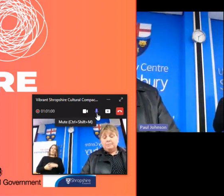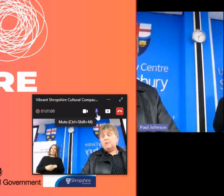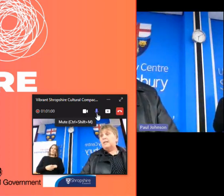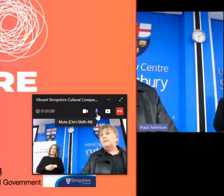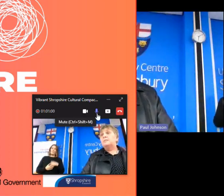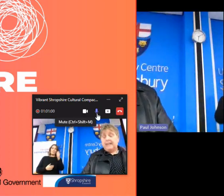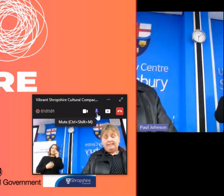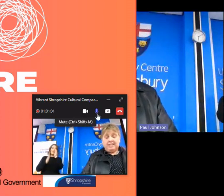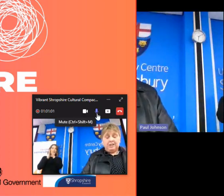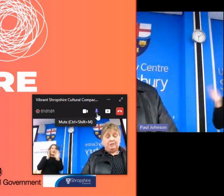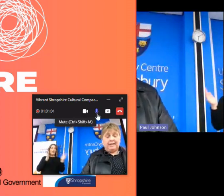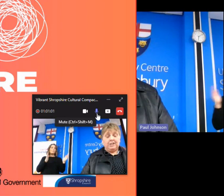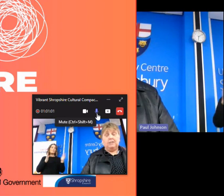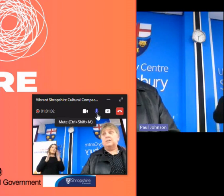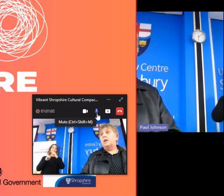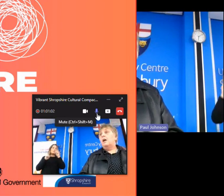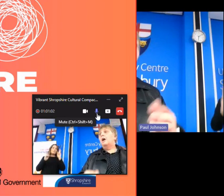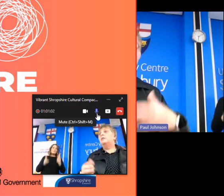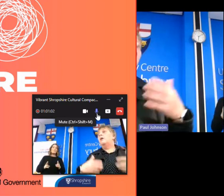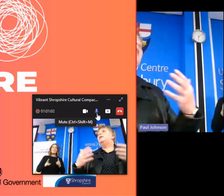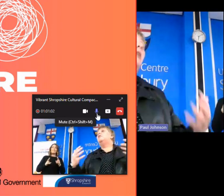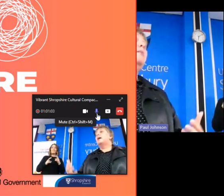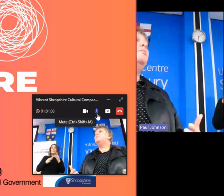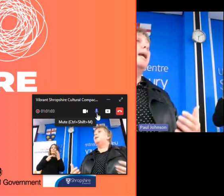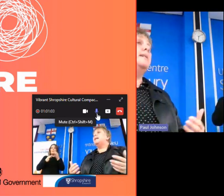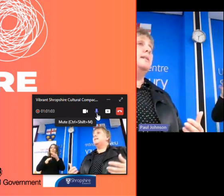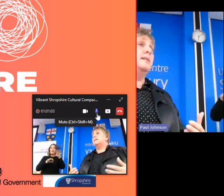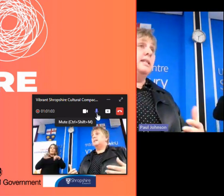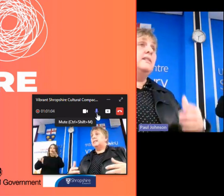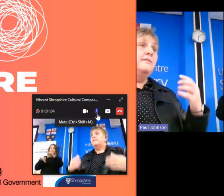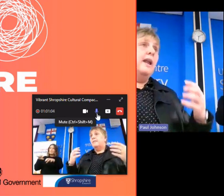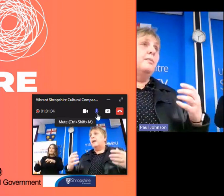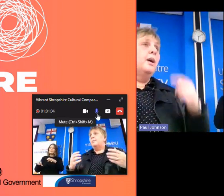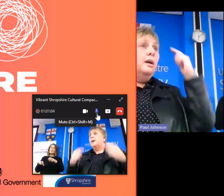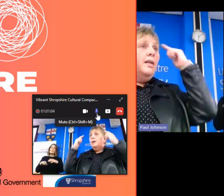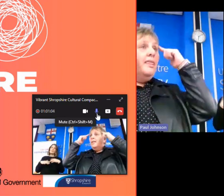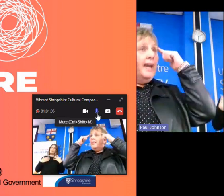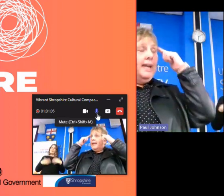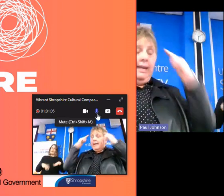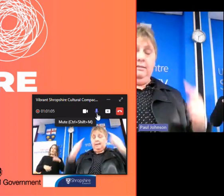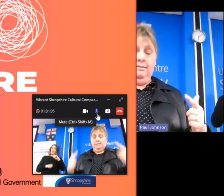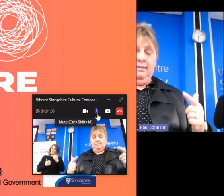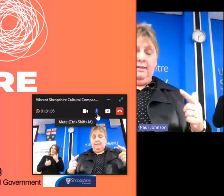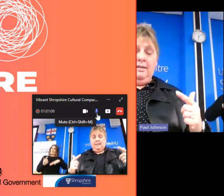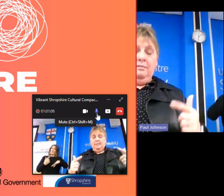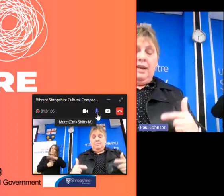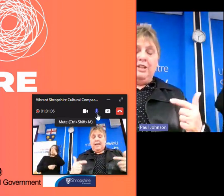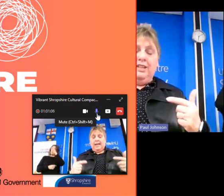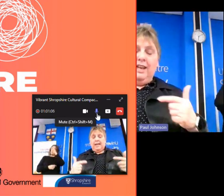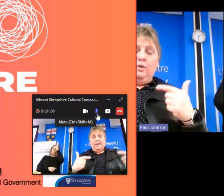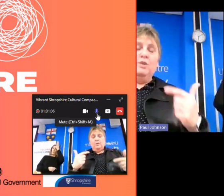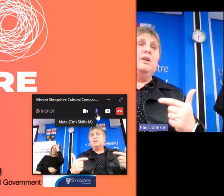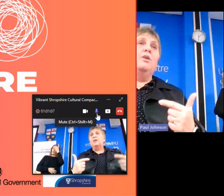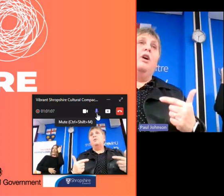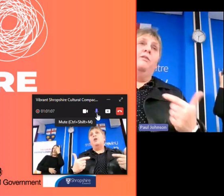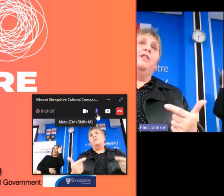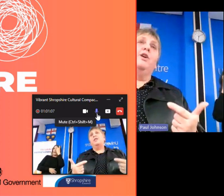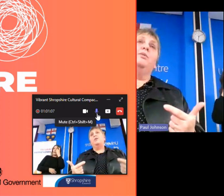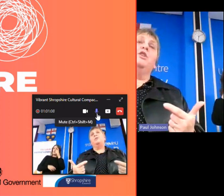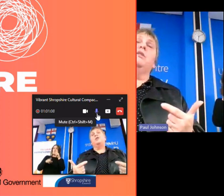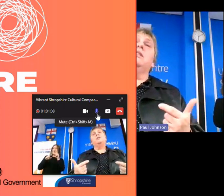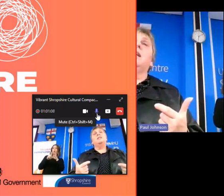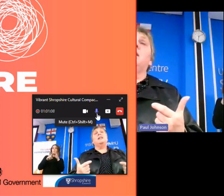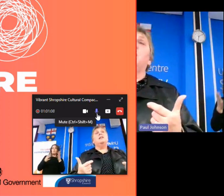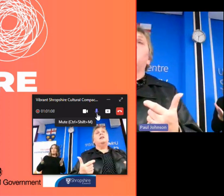that libraries and museums and heritage attractions are not only great places to develop thinking but actually they also